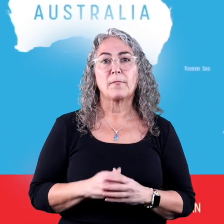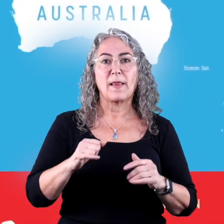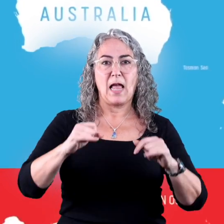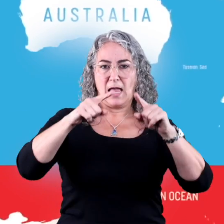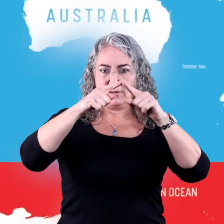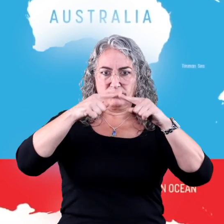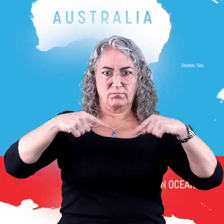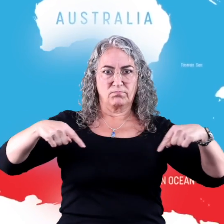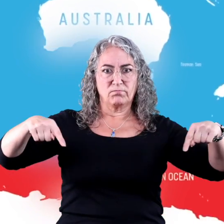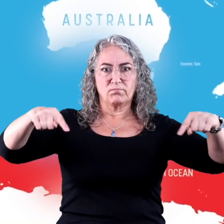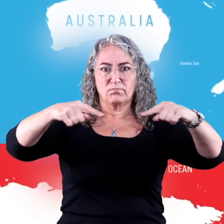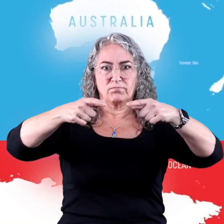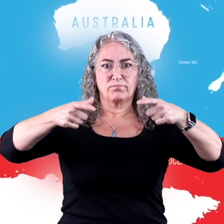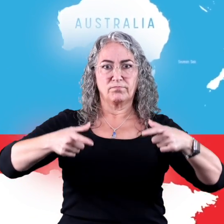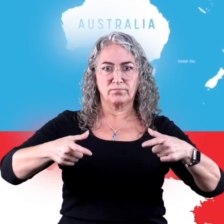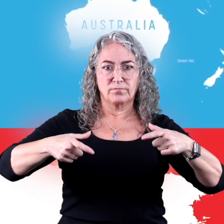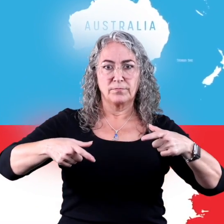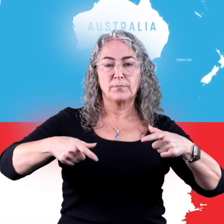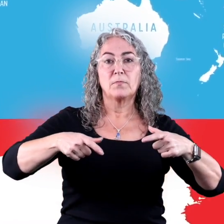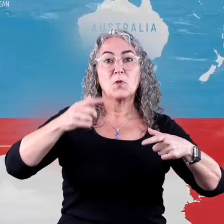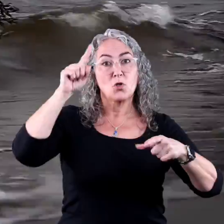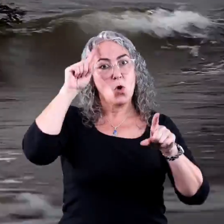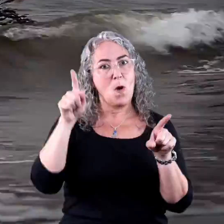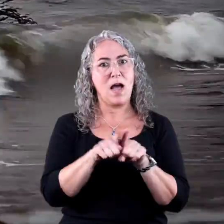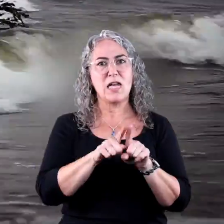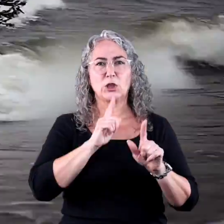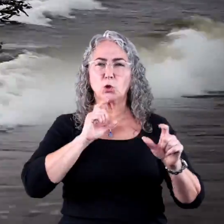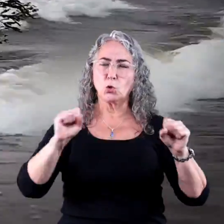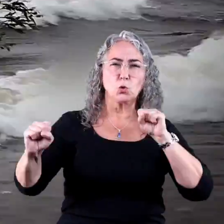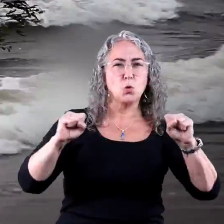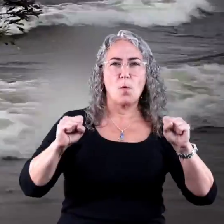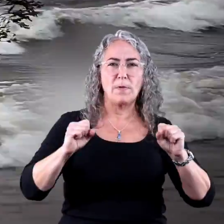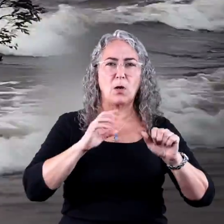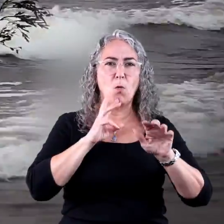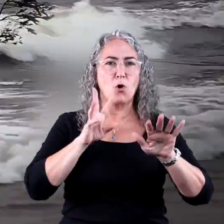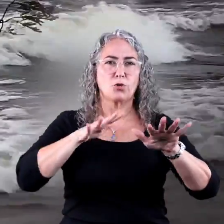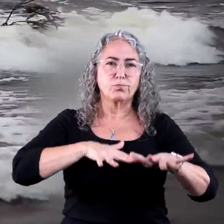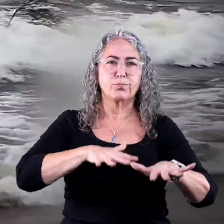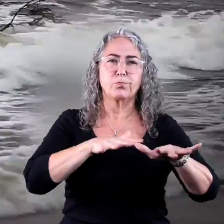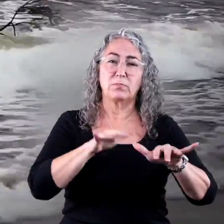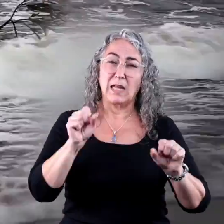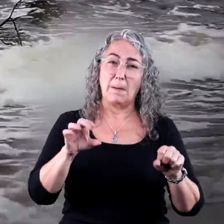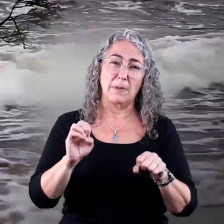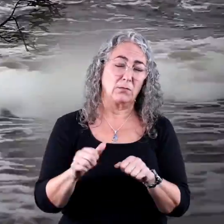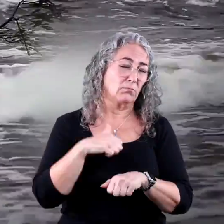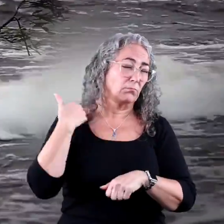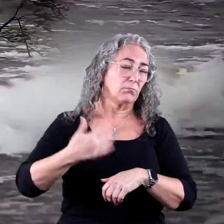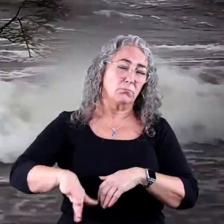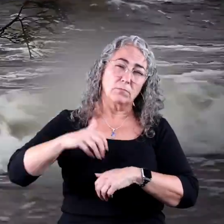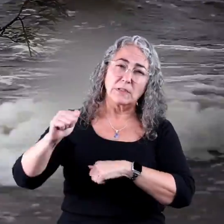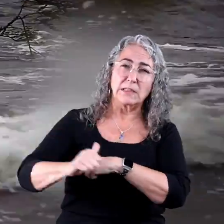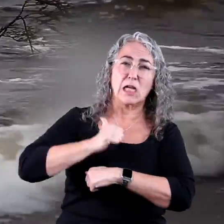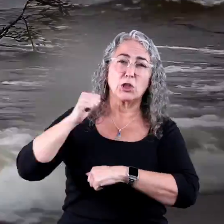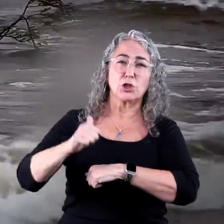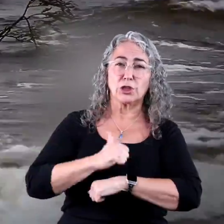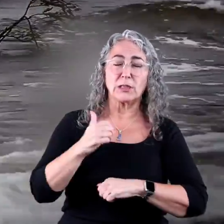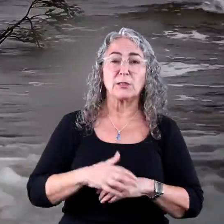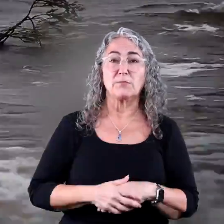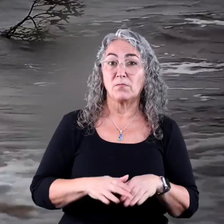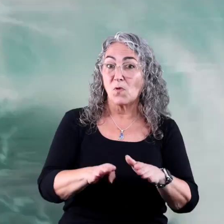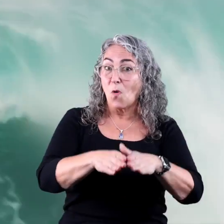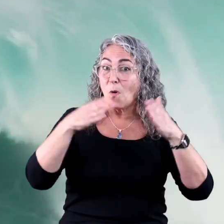of the countries that border the Southern Ocean. This ocean is known for its stormy waters and can be quite dangerous.